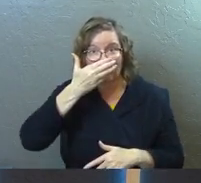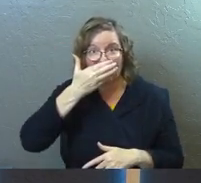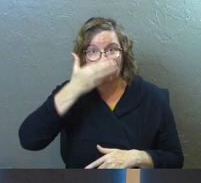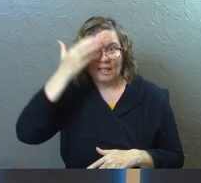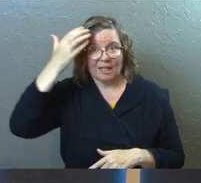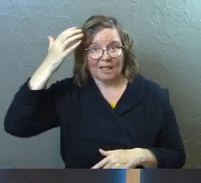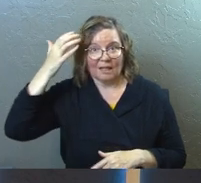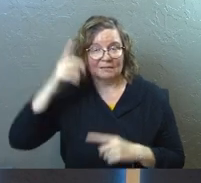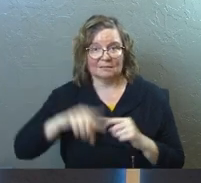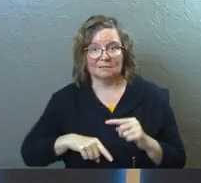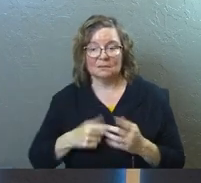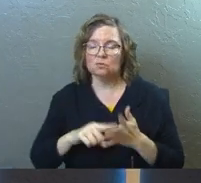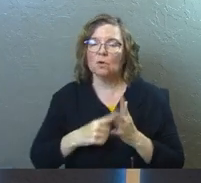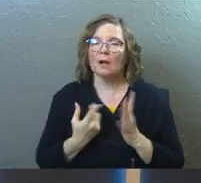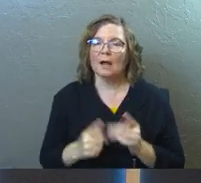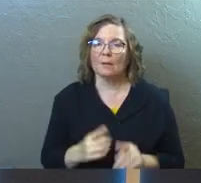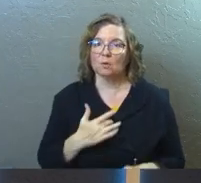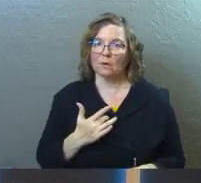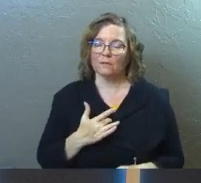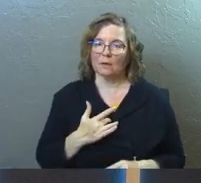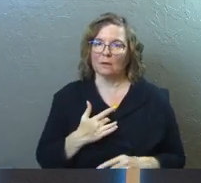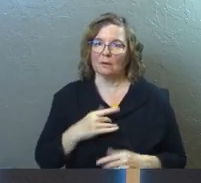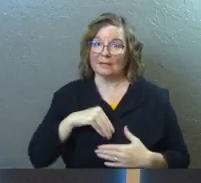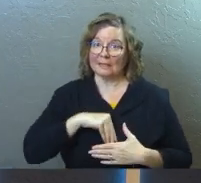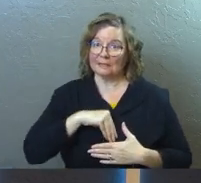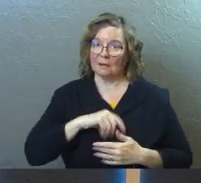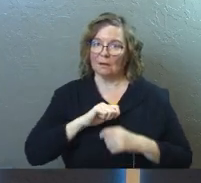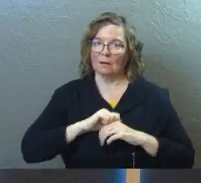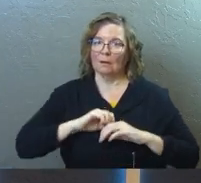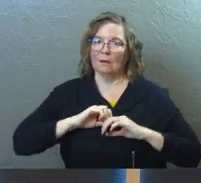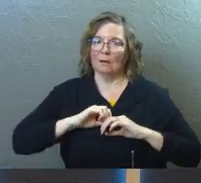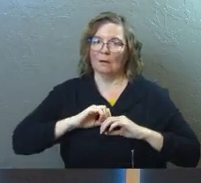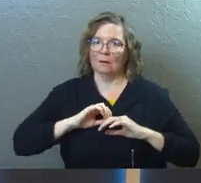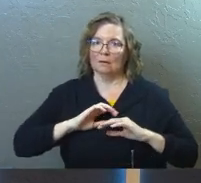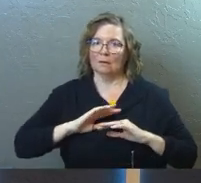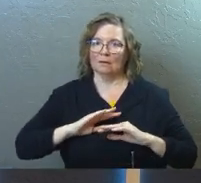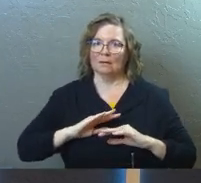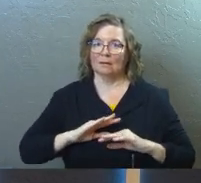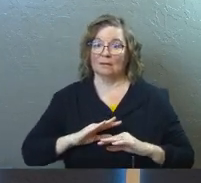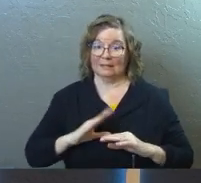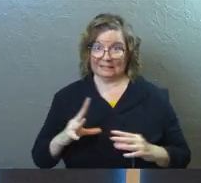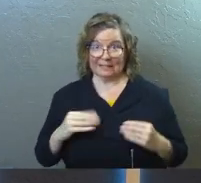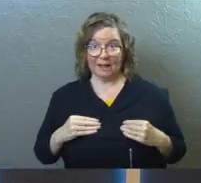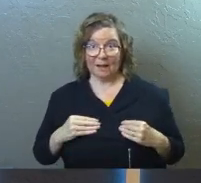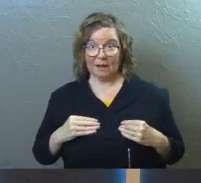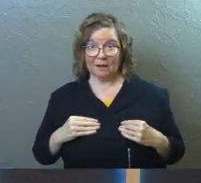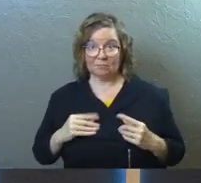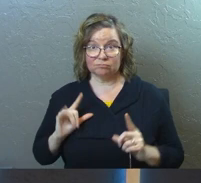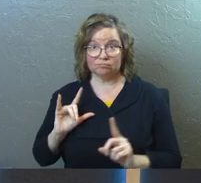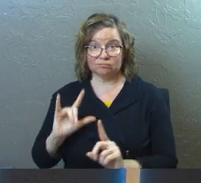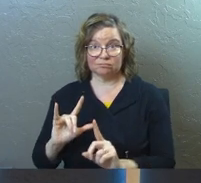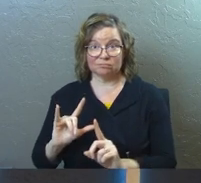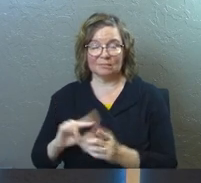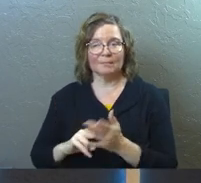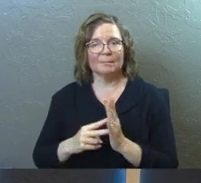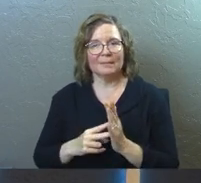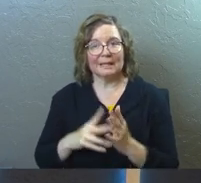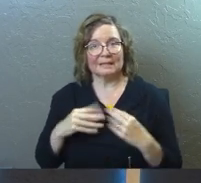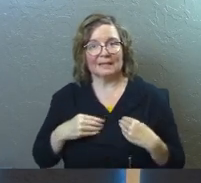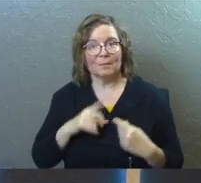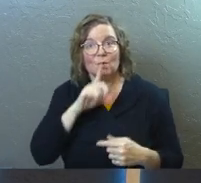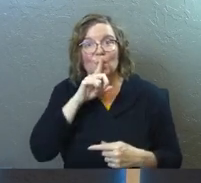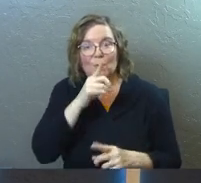here's what starts to happen. You feel at peace. Cause if they accept you, they've accepted the real you.